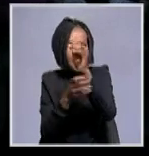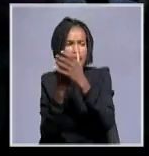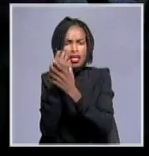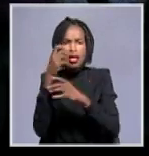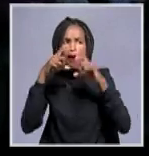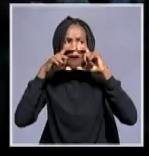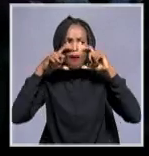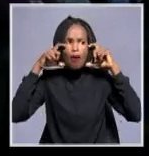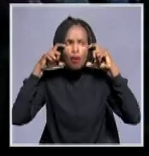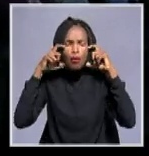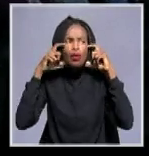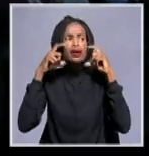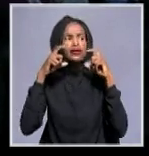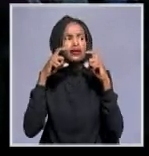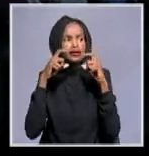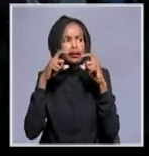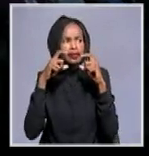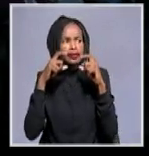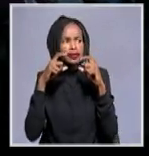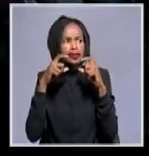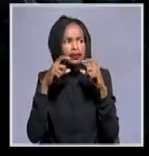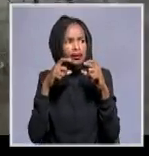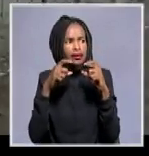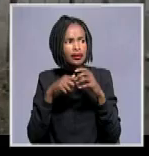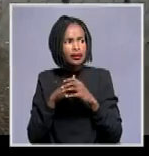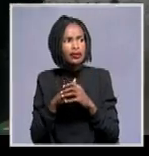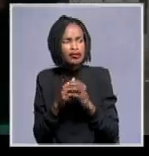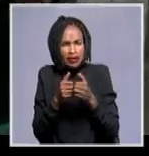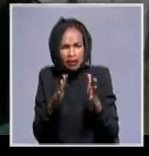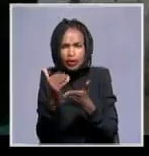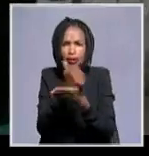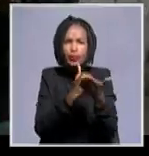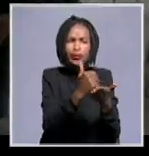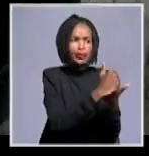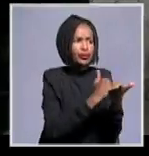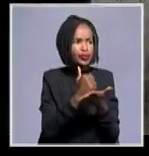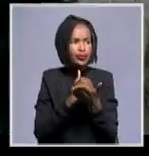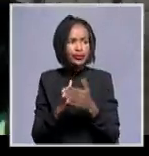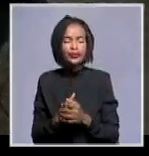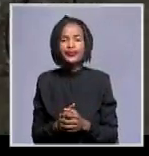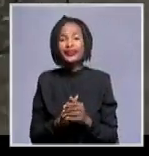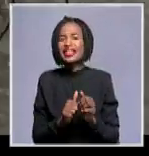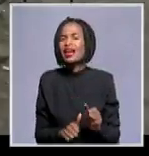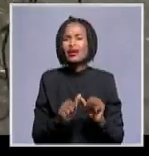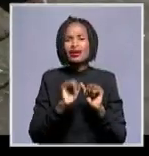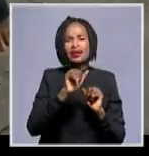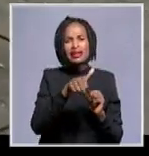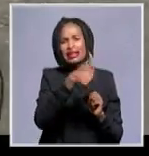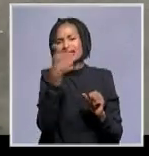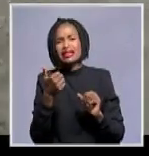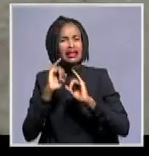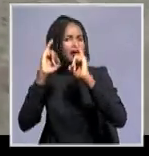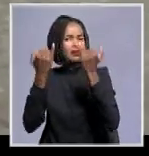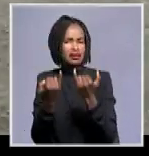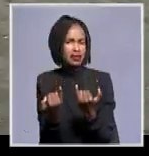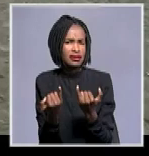to to to to get themselves ready you know for the start of the cleaning up campaign now we've seen that from other towns uh in in